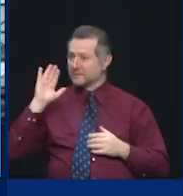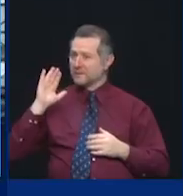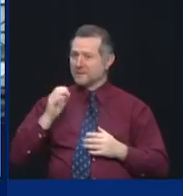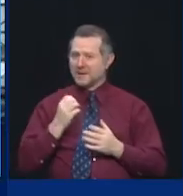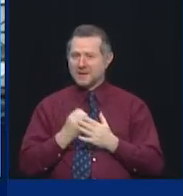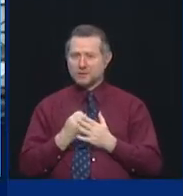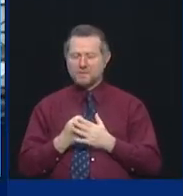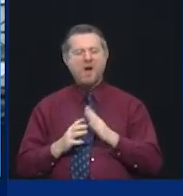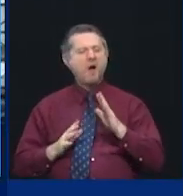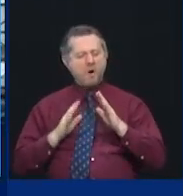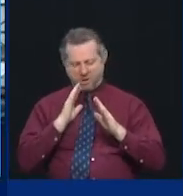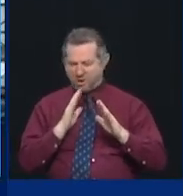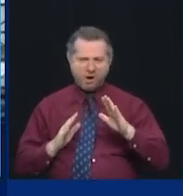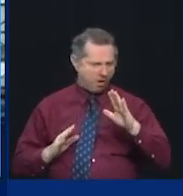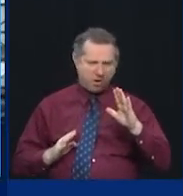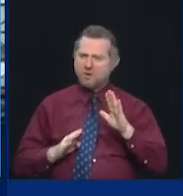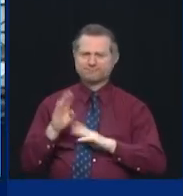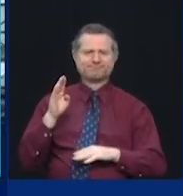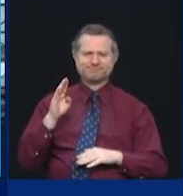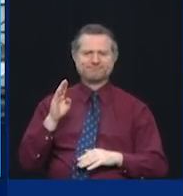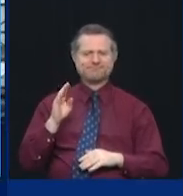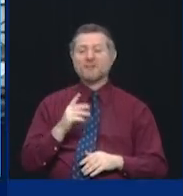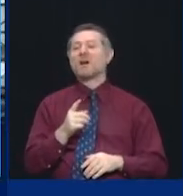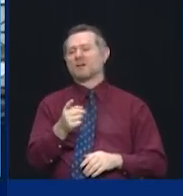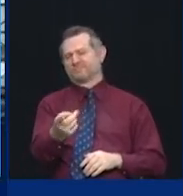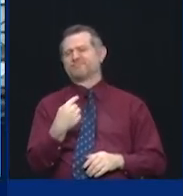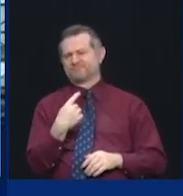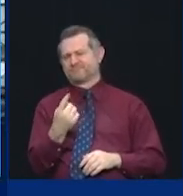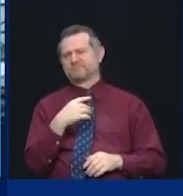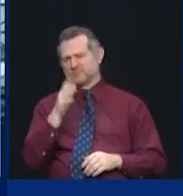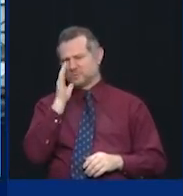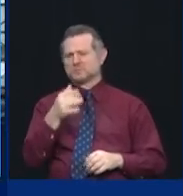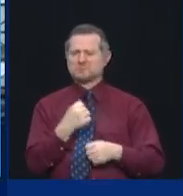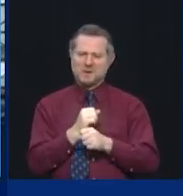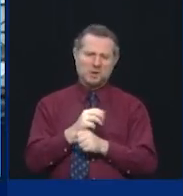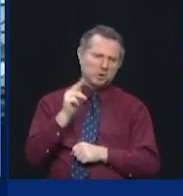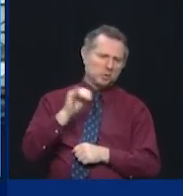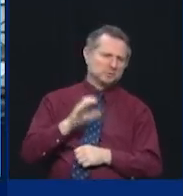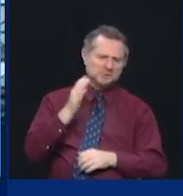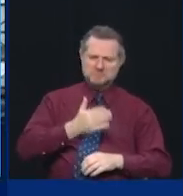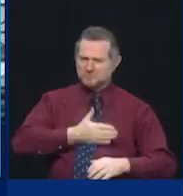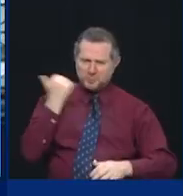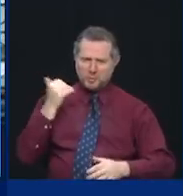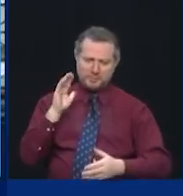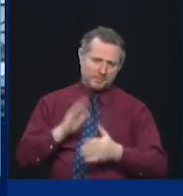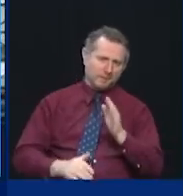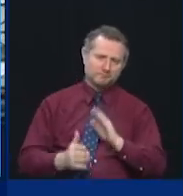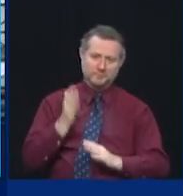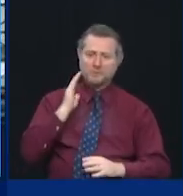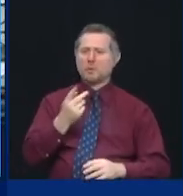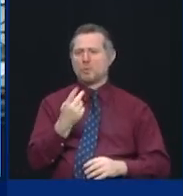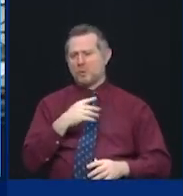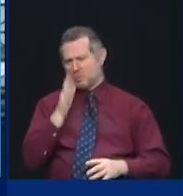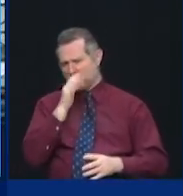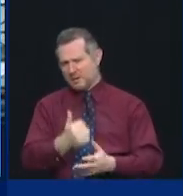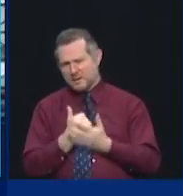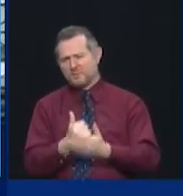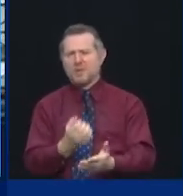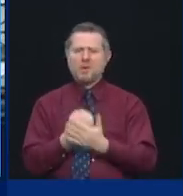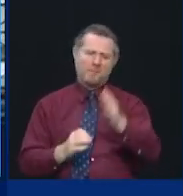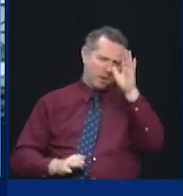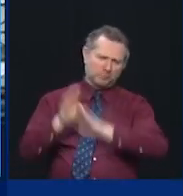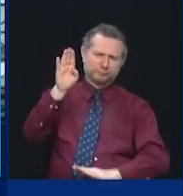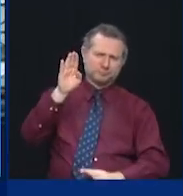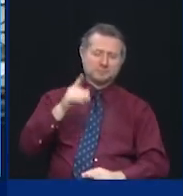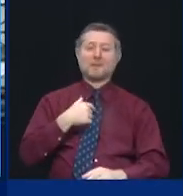the future of New York City better than ever. We're going to build the economy. We're going to generate the economy. We're not going to wait for it to